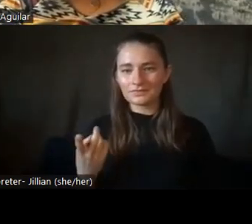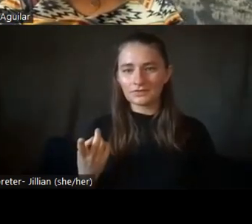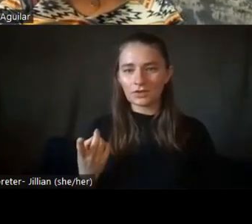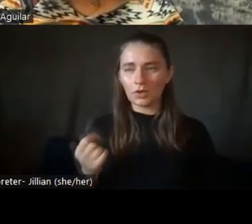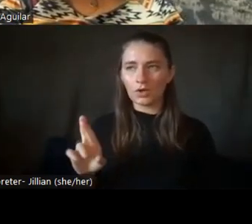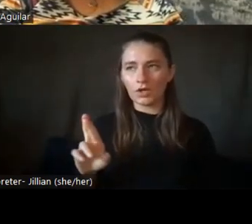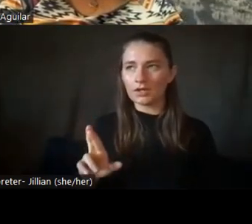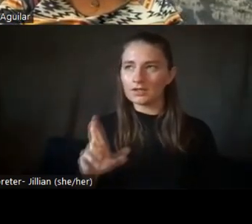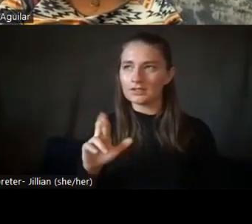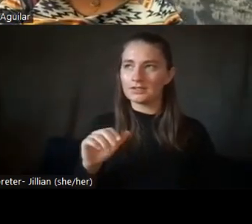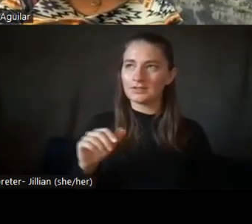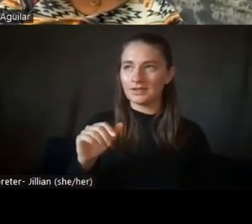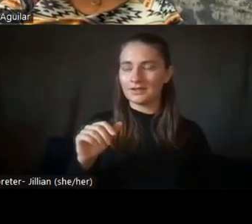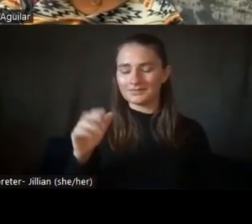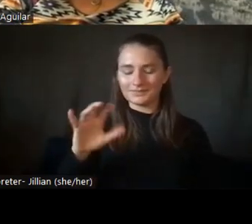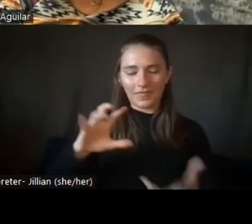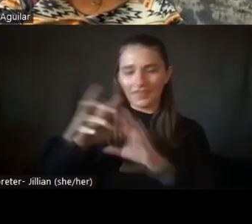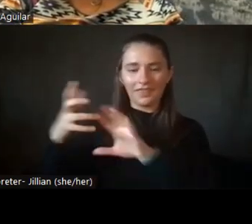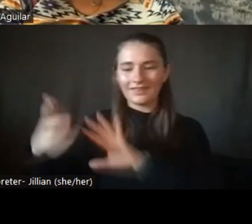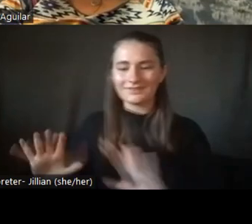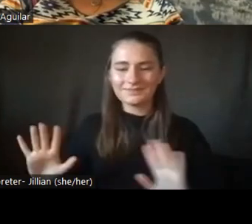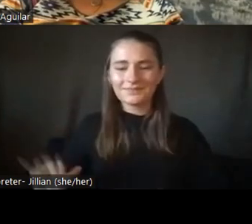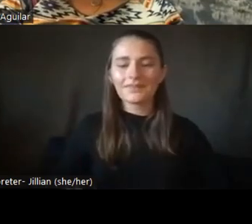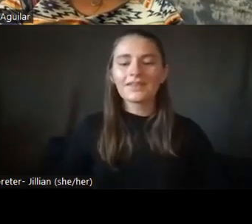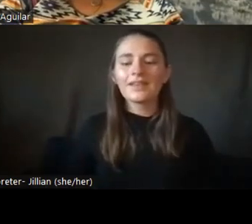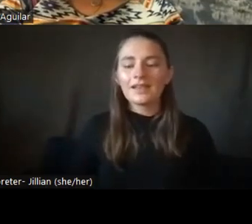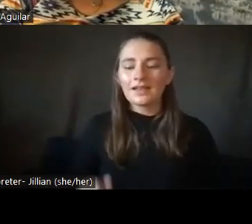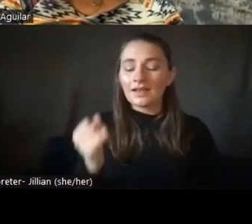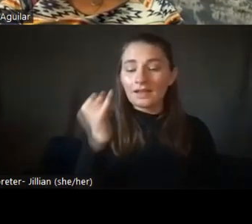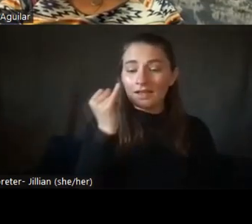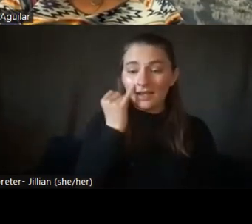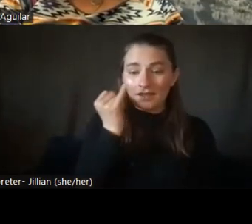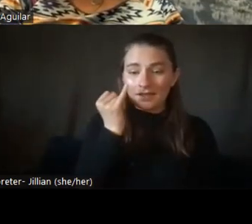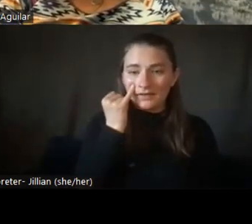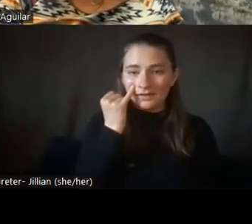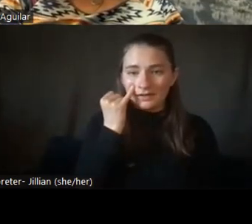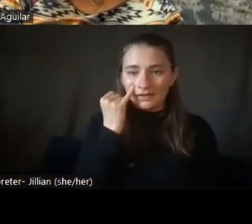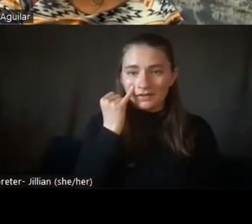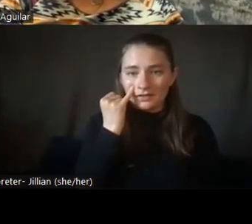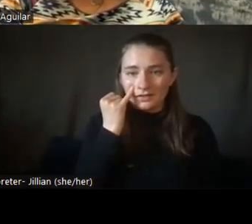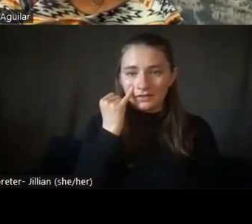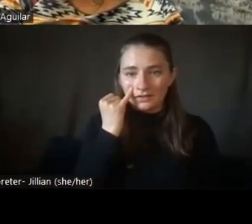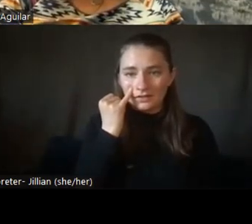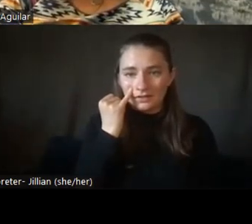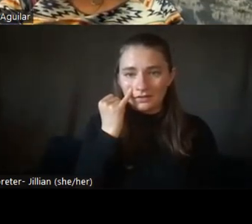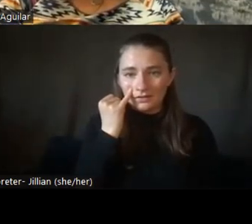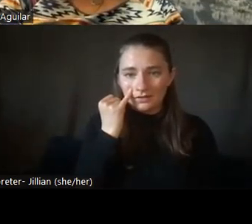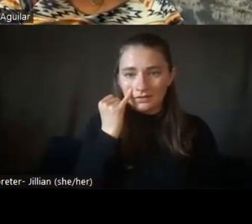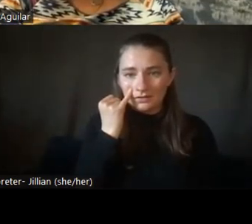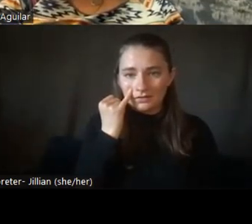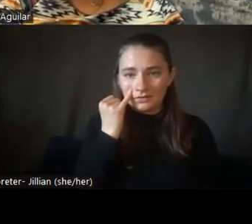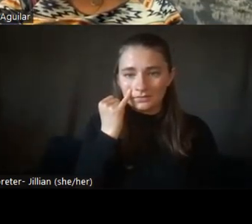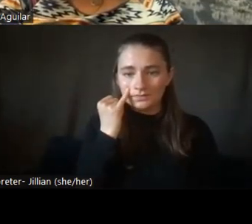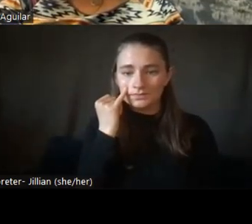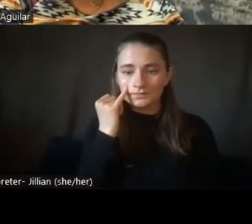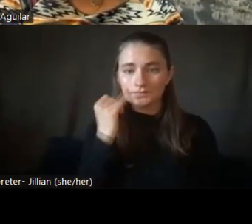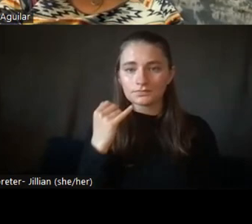said. But if we, if we, uh, we are,